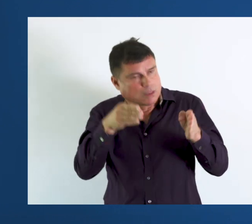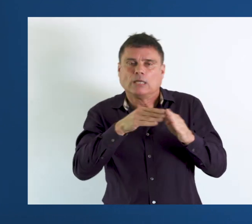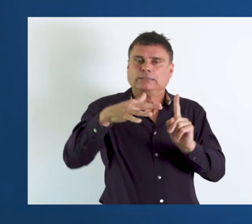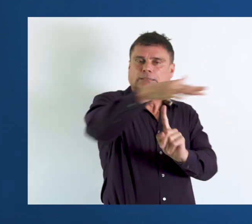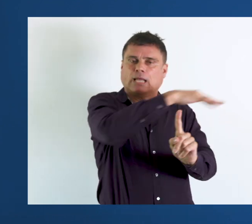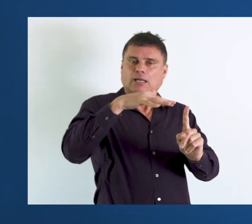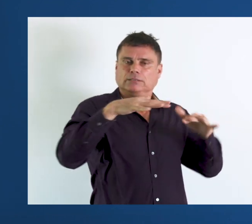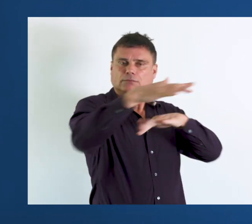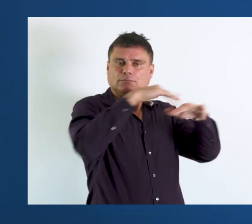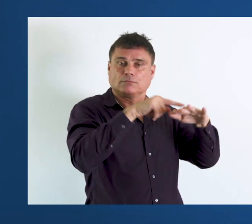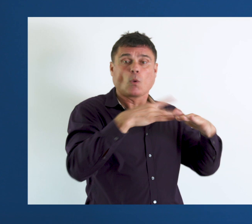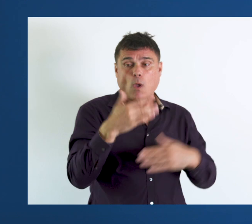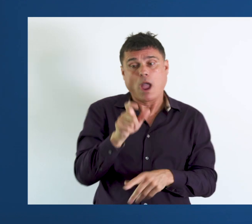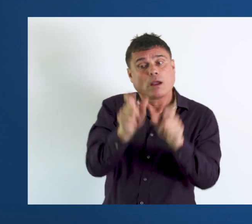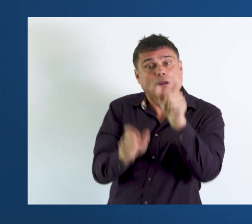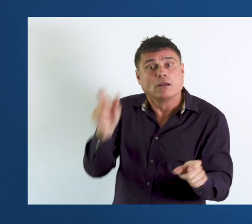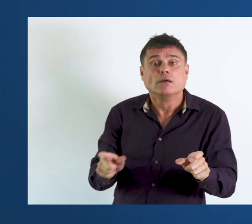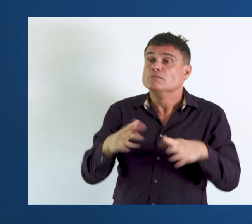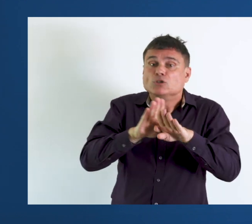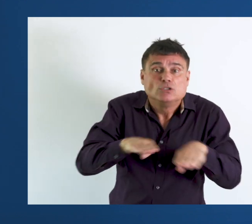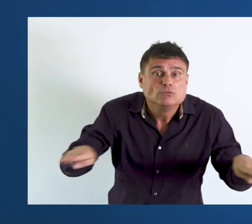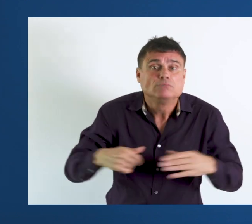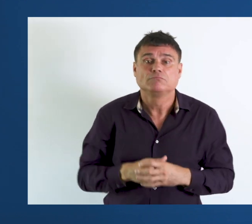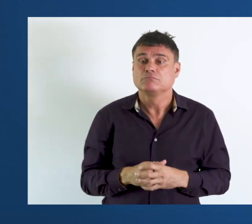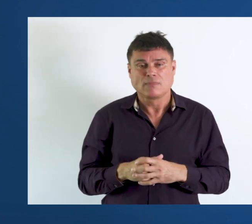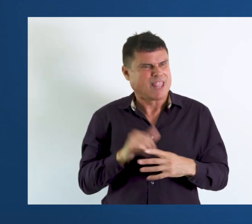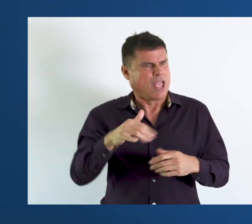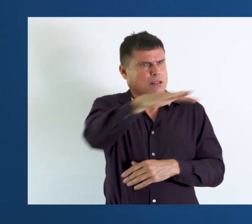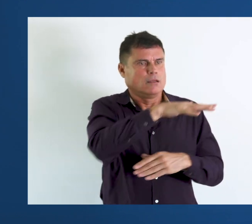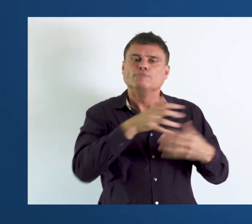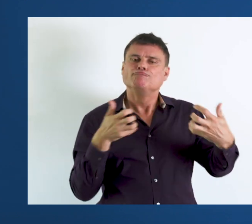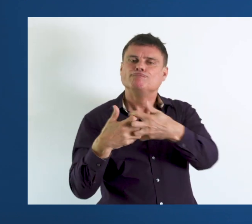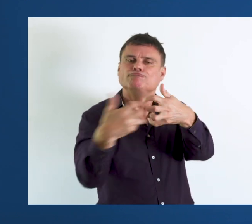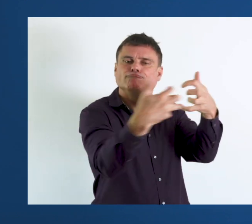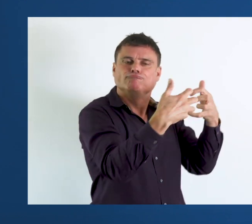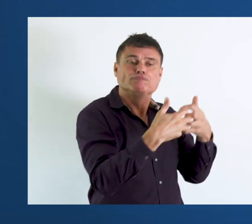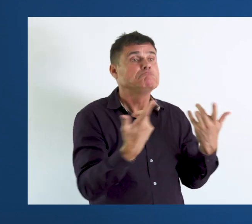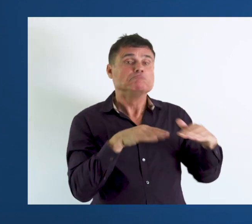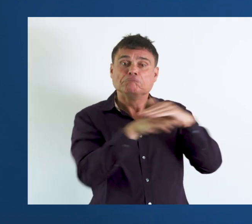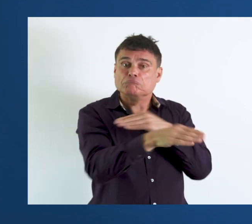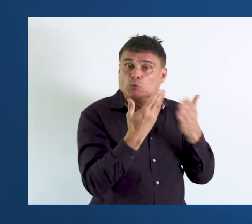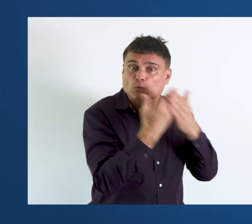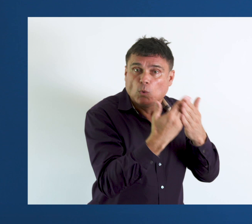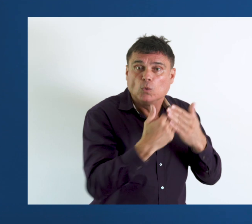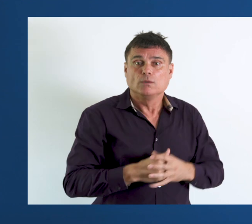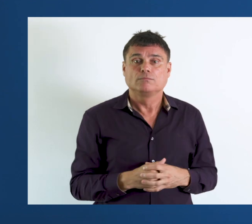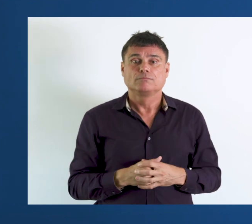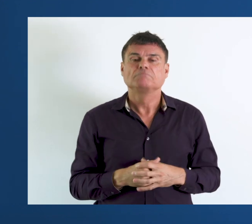society because any individual, any child in an accommodating environment is able to go to school.